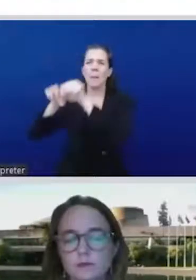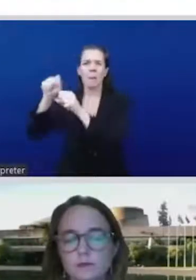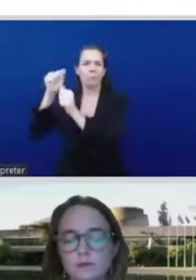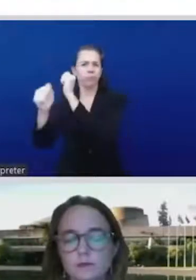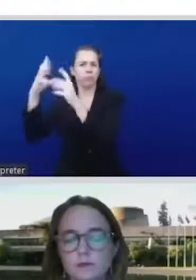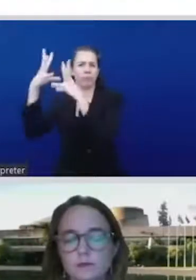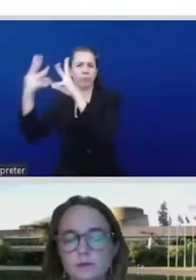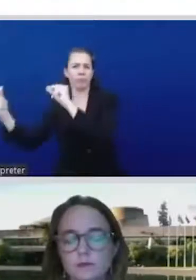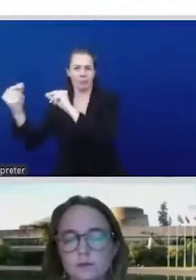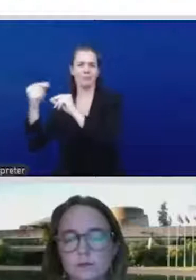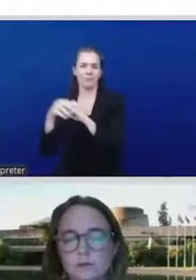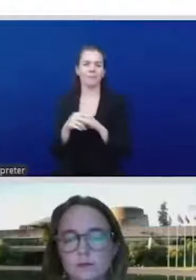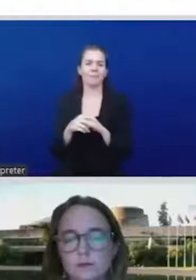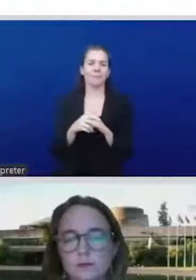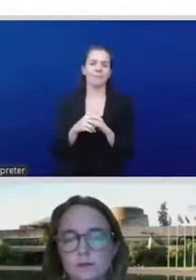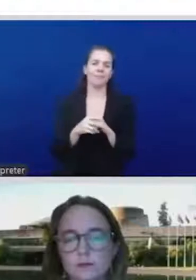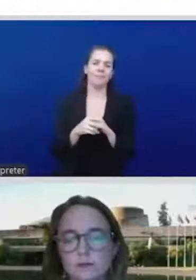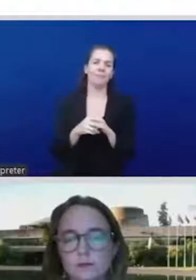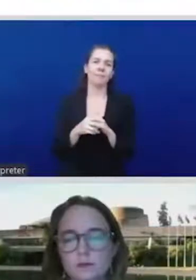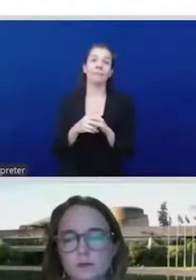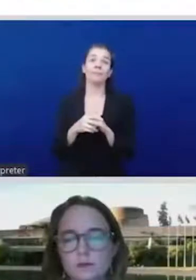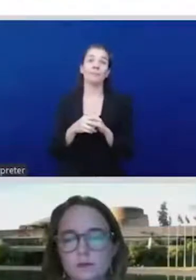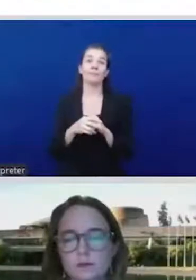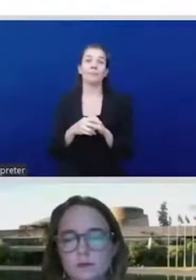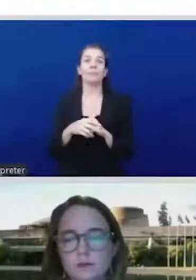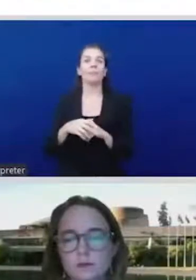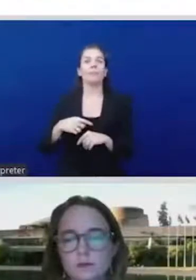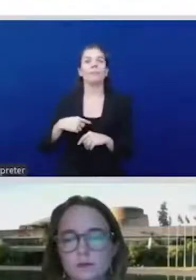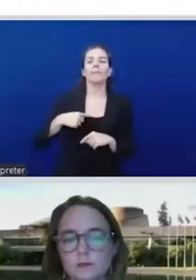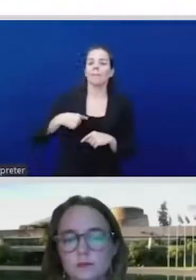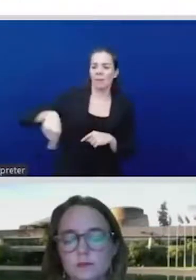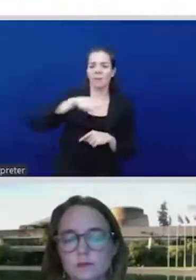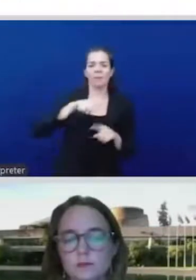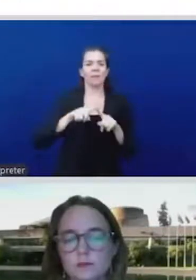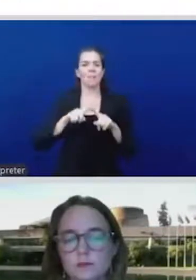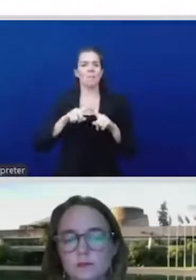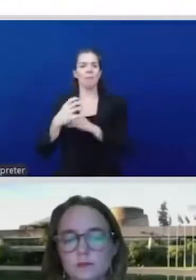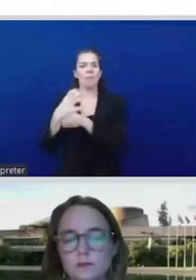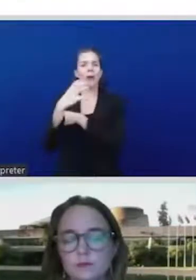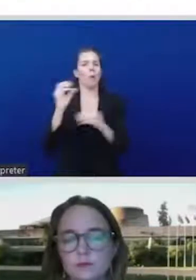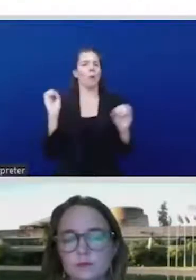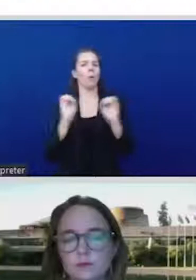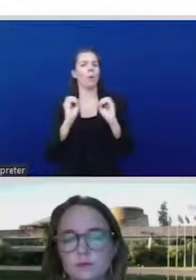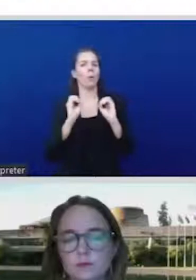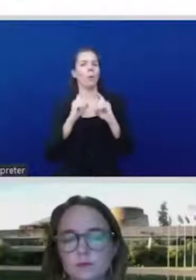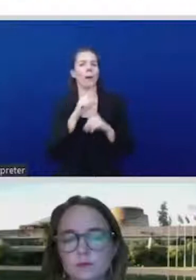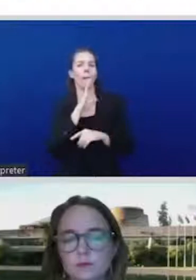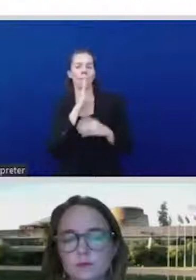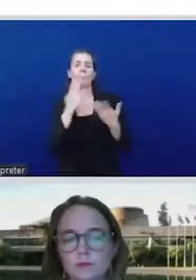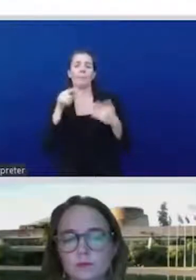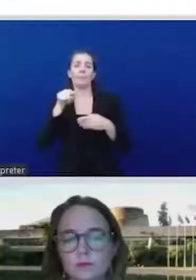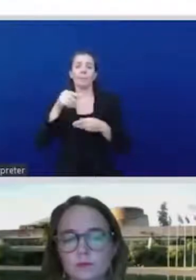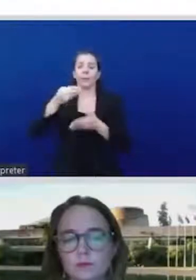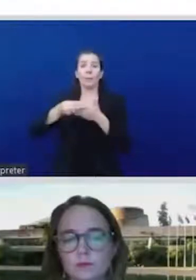as well as they are one of the groups that are on sitting at the UN table. They are working as a voice to